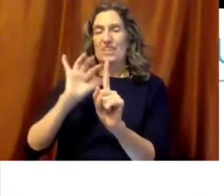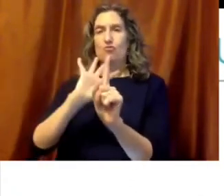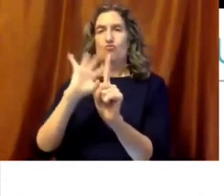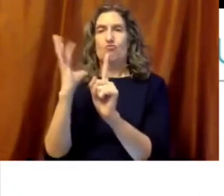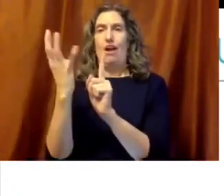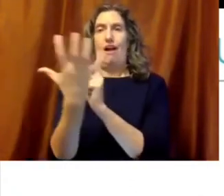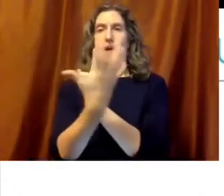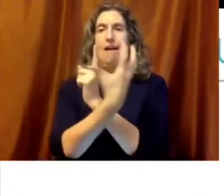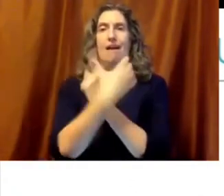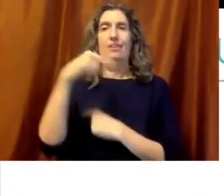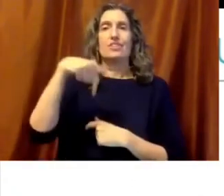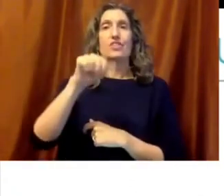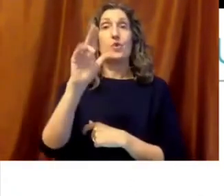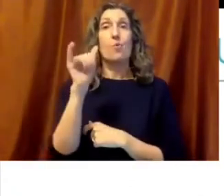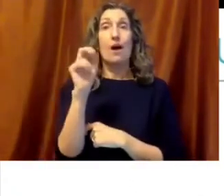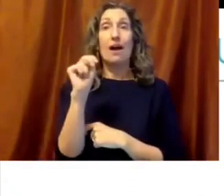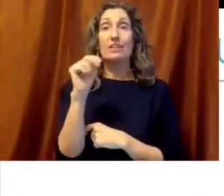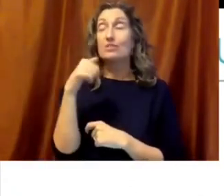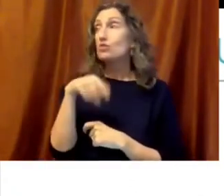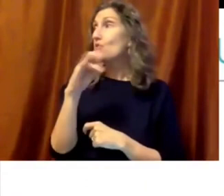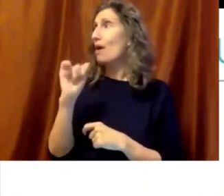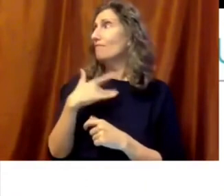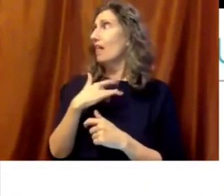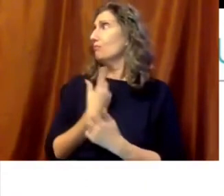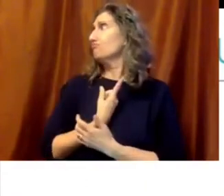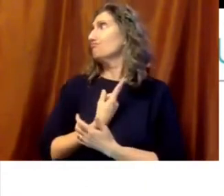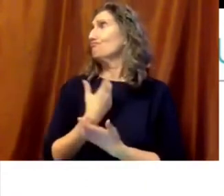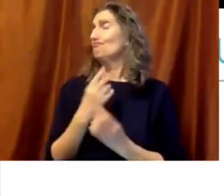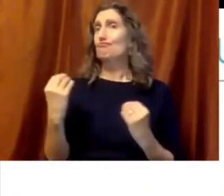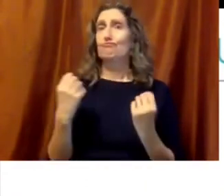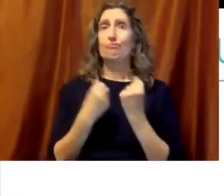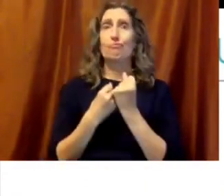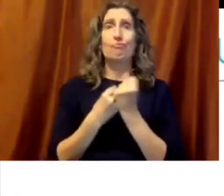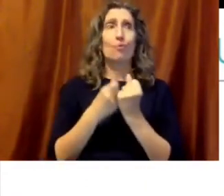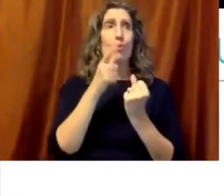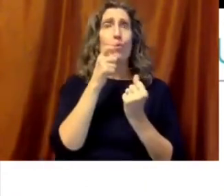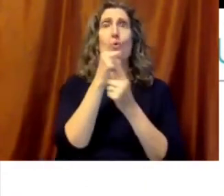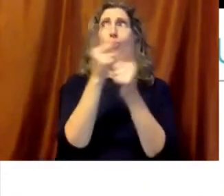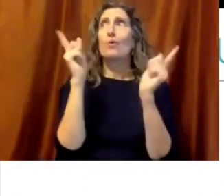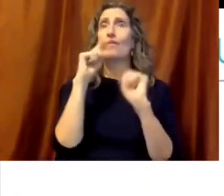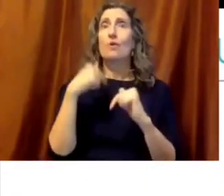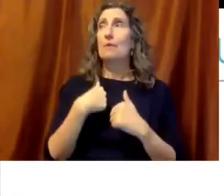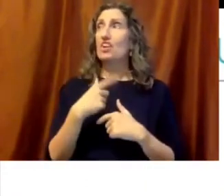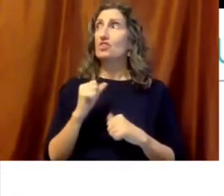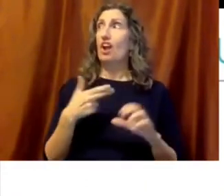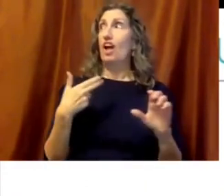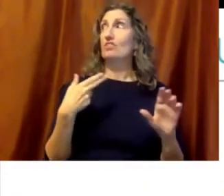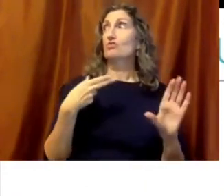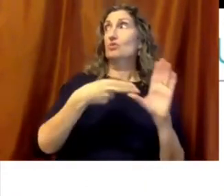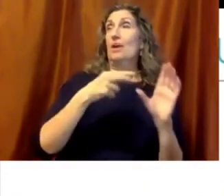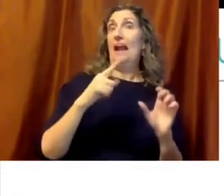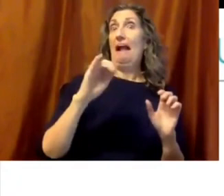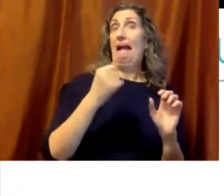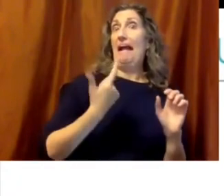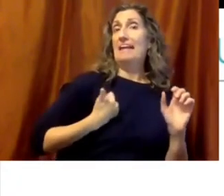So if Jaquan was ever thinking that he didn't have a support system, if he ever wondered about whether he should join a gang or not, we